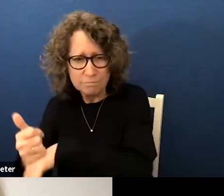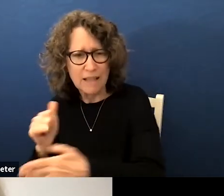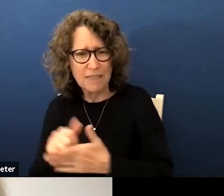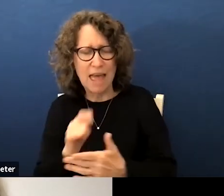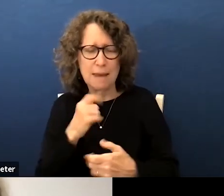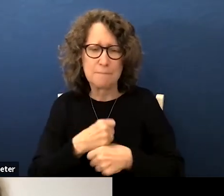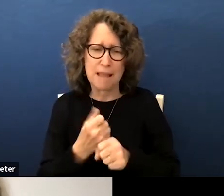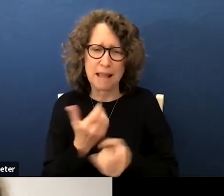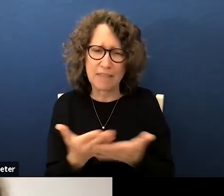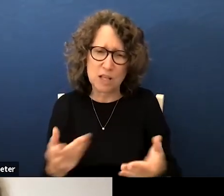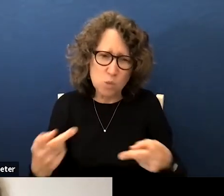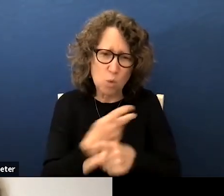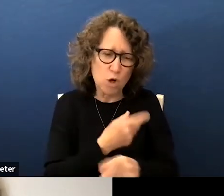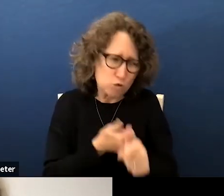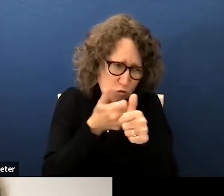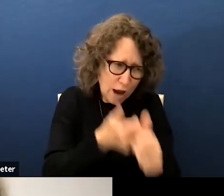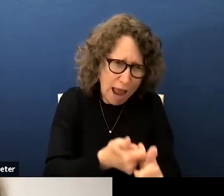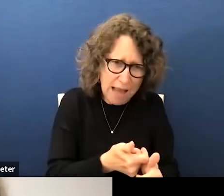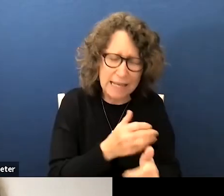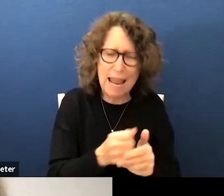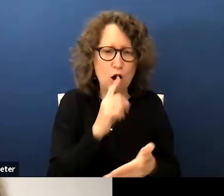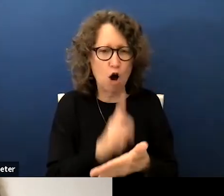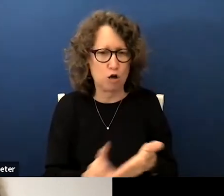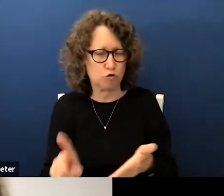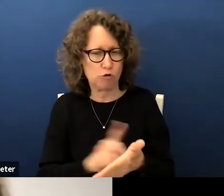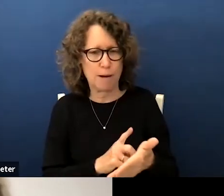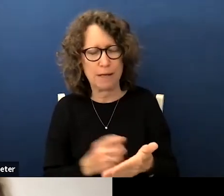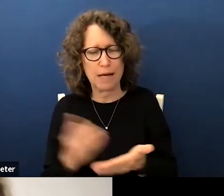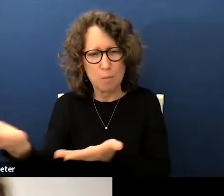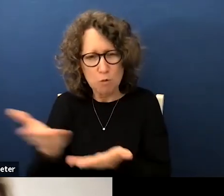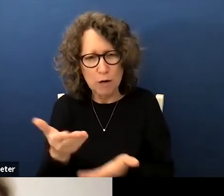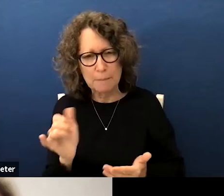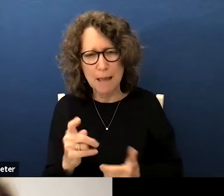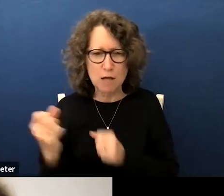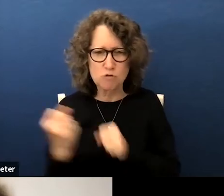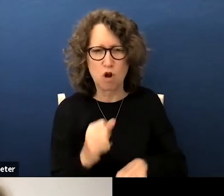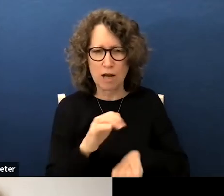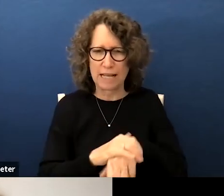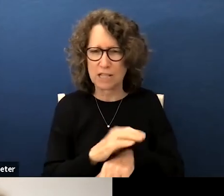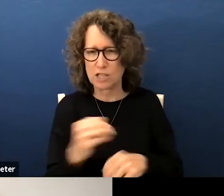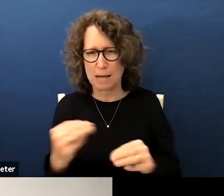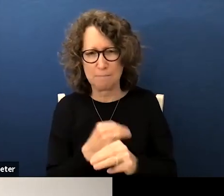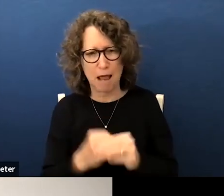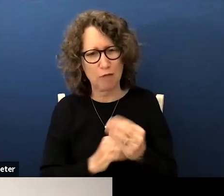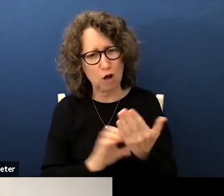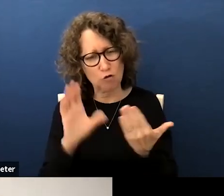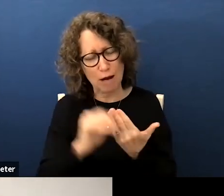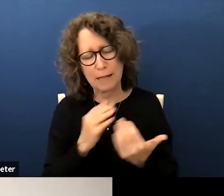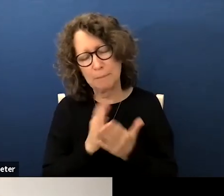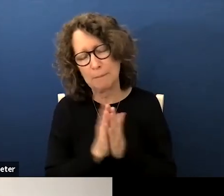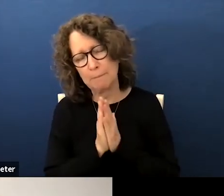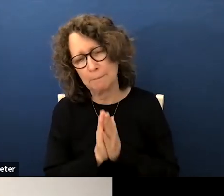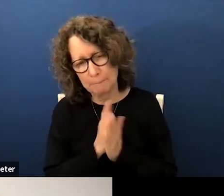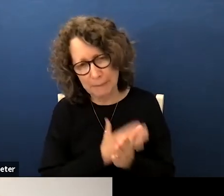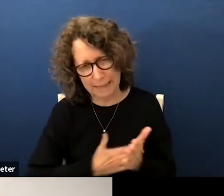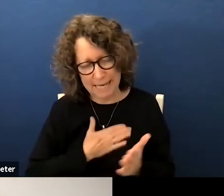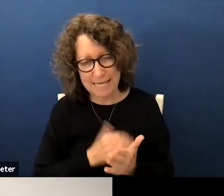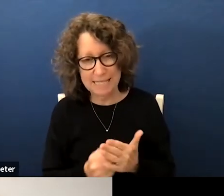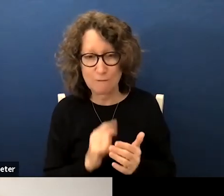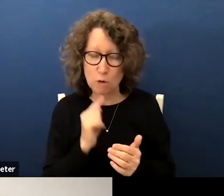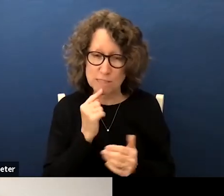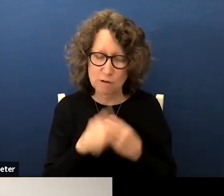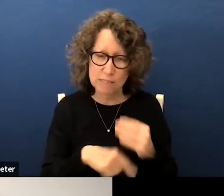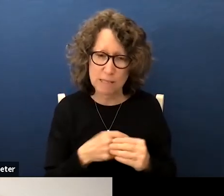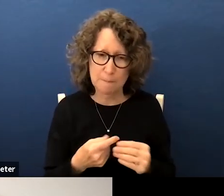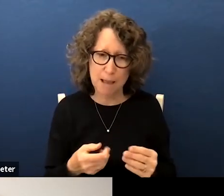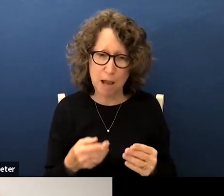exacerbate tracking and are discriminatory bring back strong english and math curriculum please if you are serious